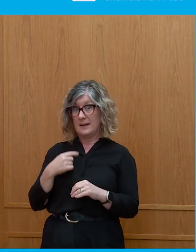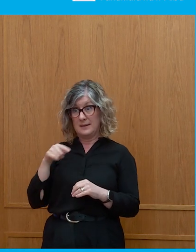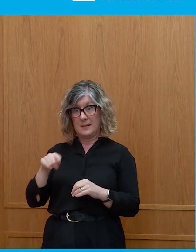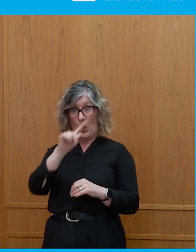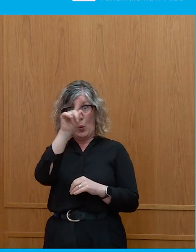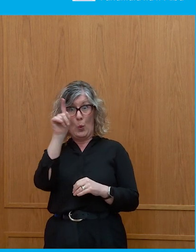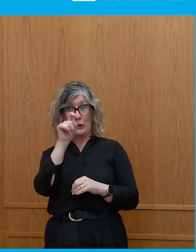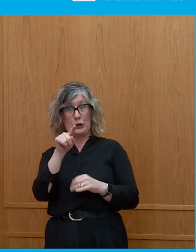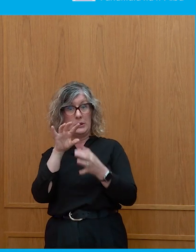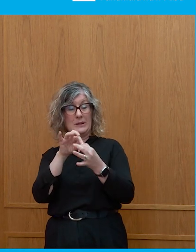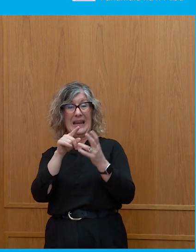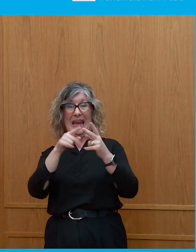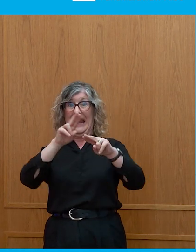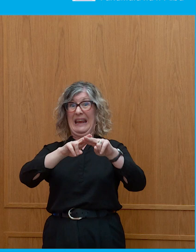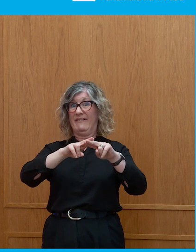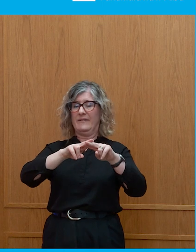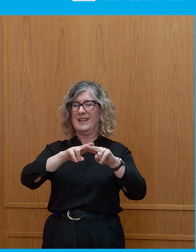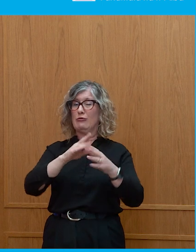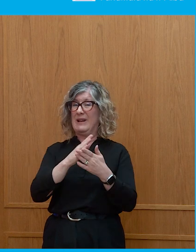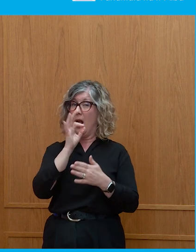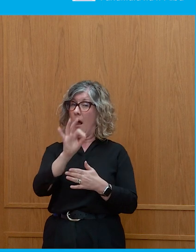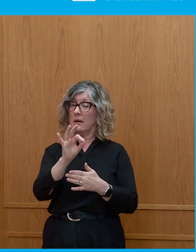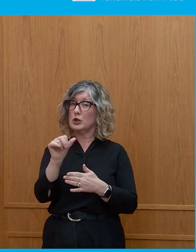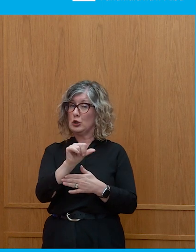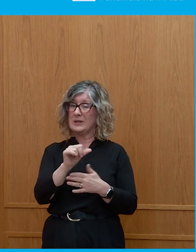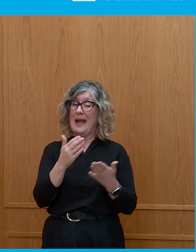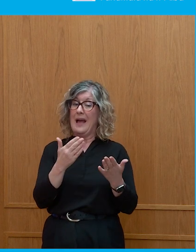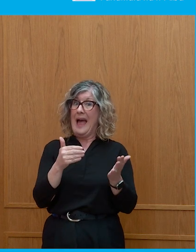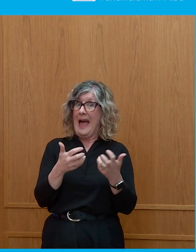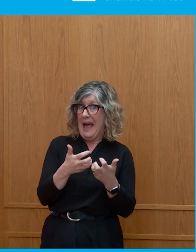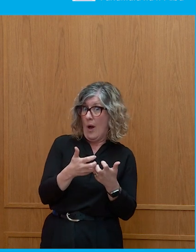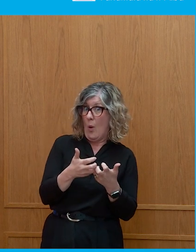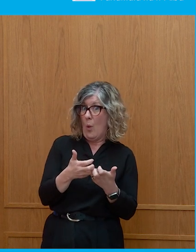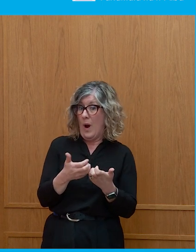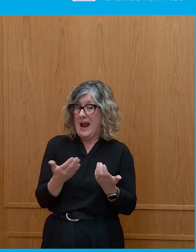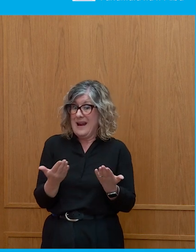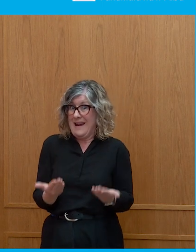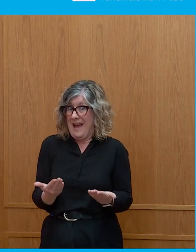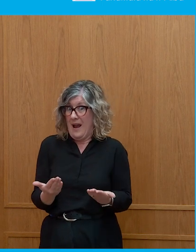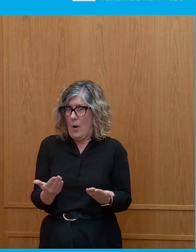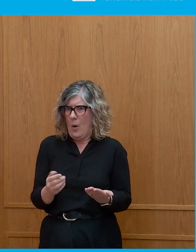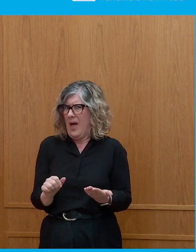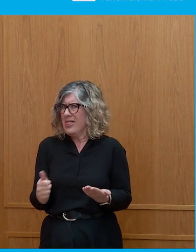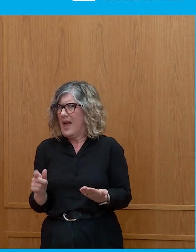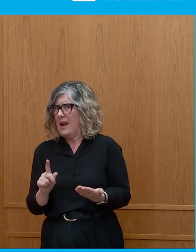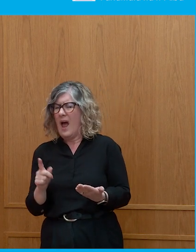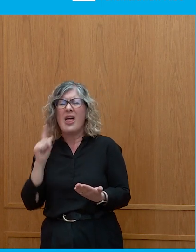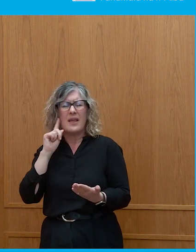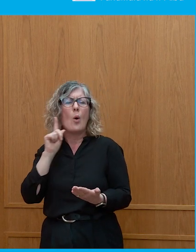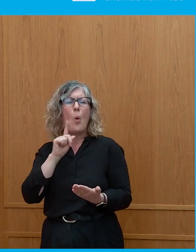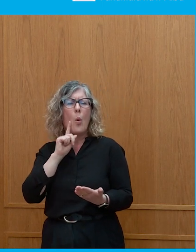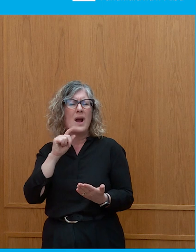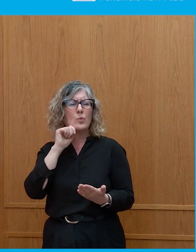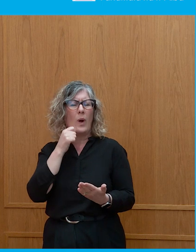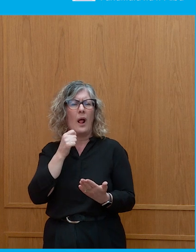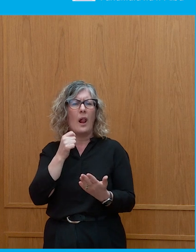It's a how now then question, because I think it's already there. There were, I mean, there will always be leaflets of people who make a living